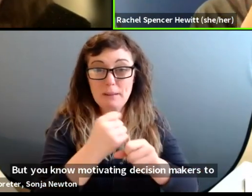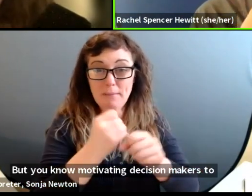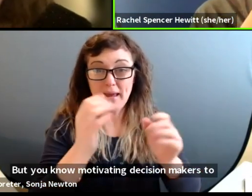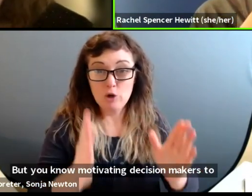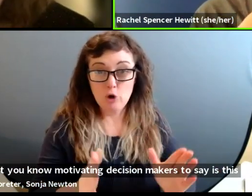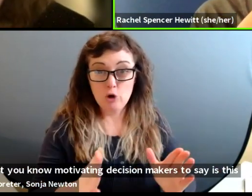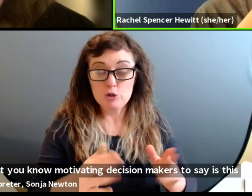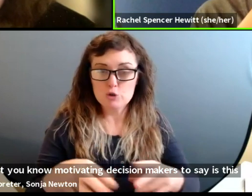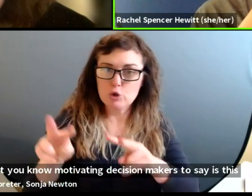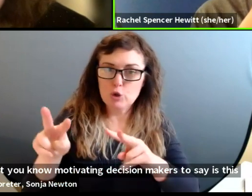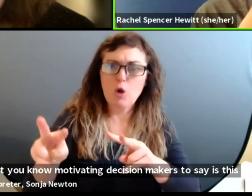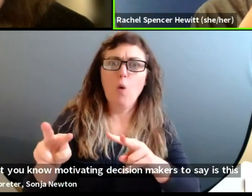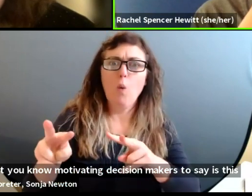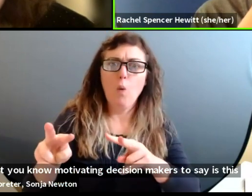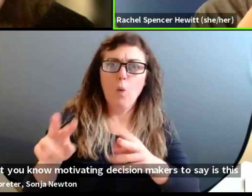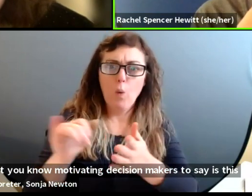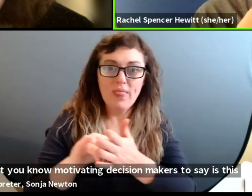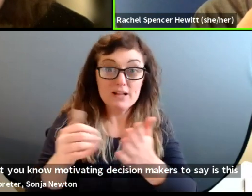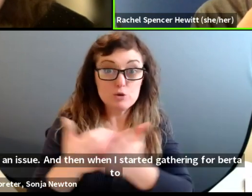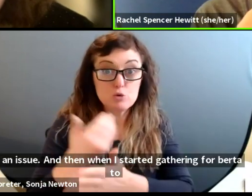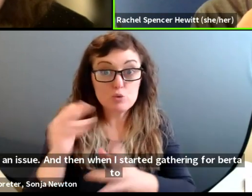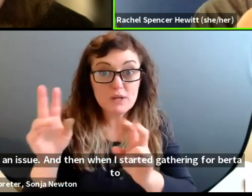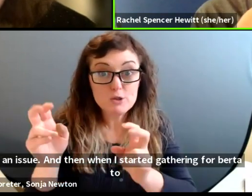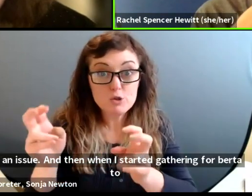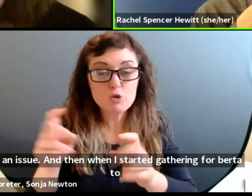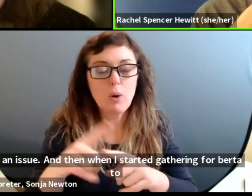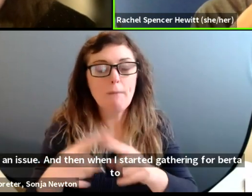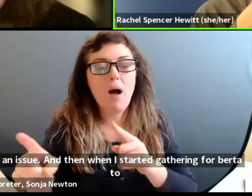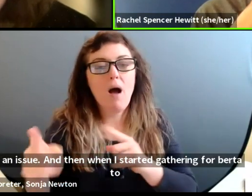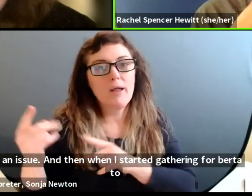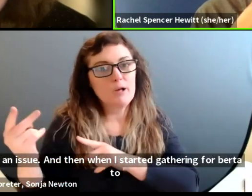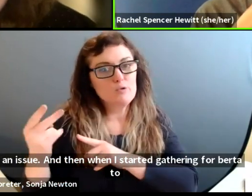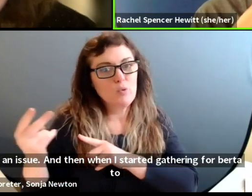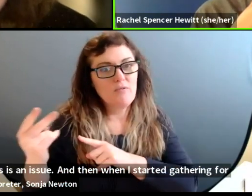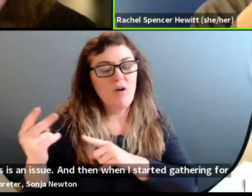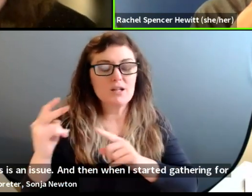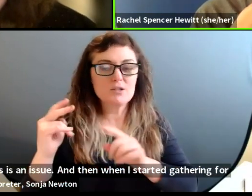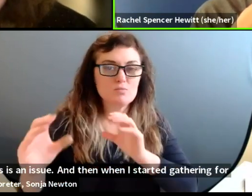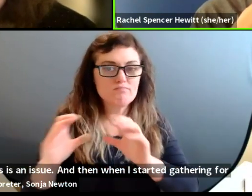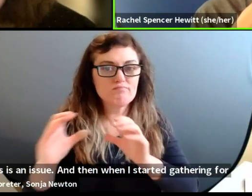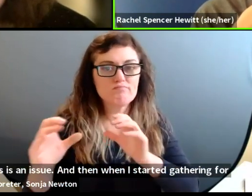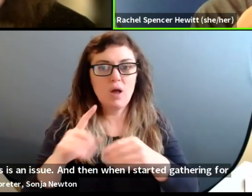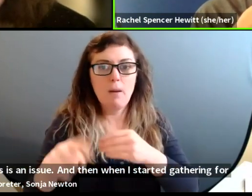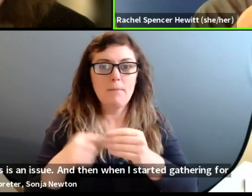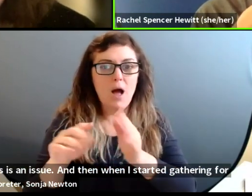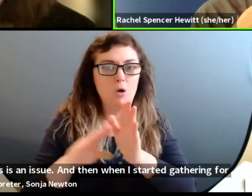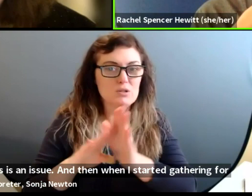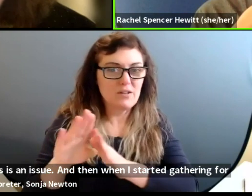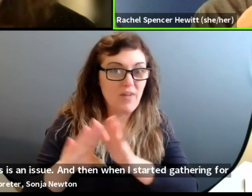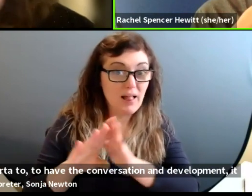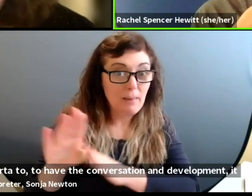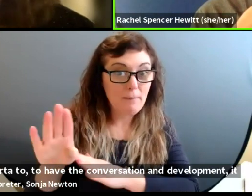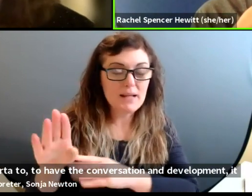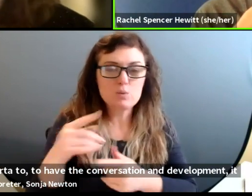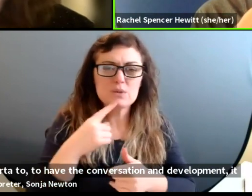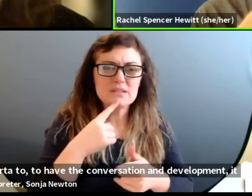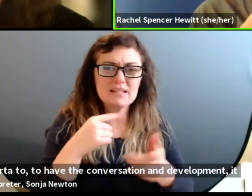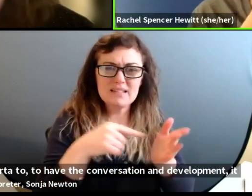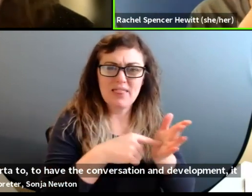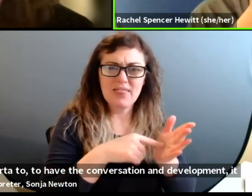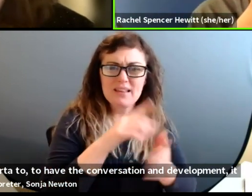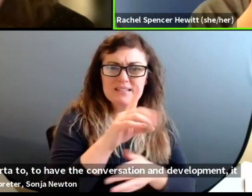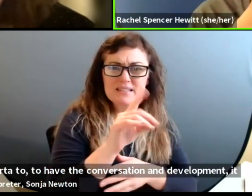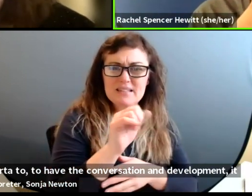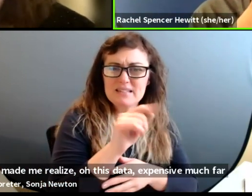and then when I started gathering for Roberta to, to have the conversation and development, it made me realize, oh, this data expands